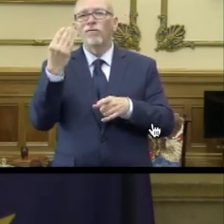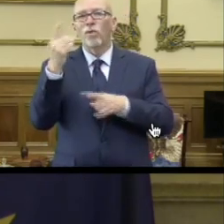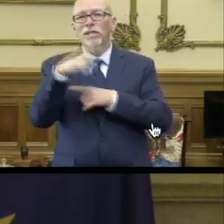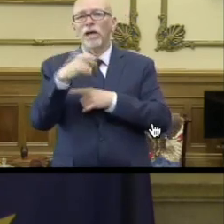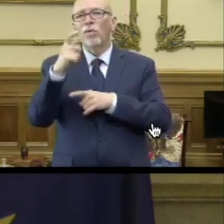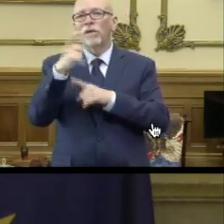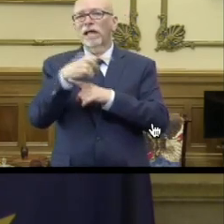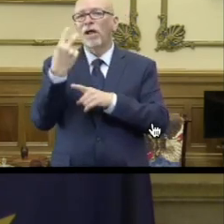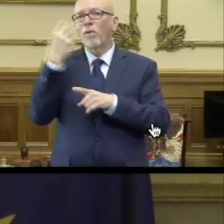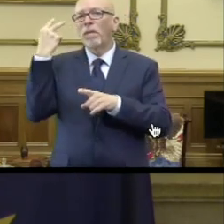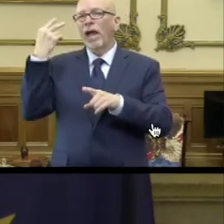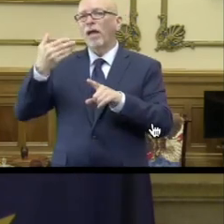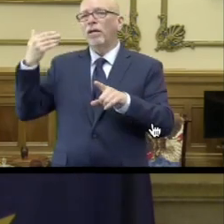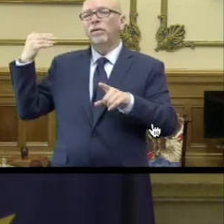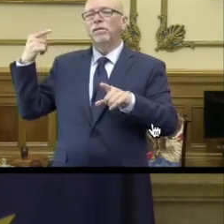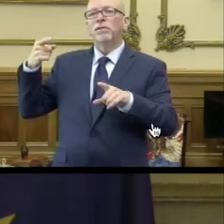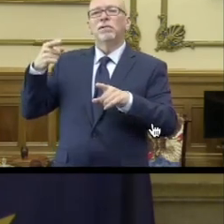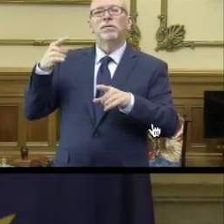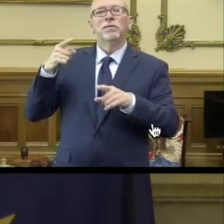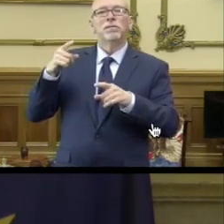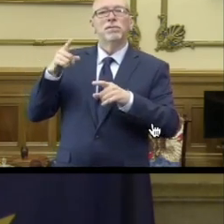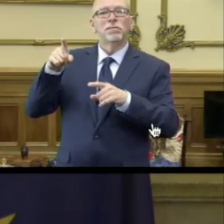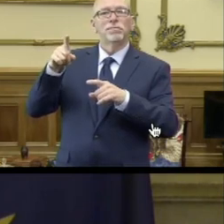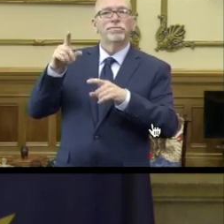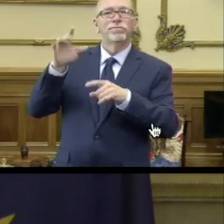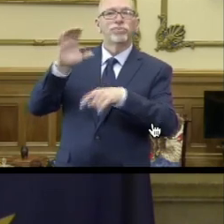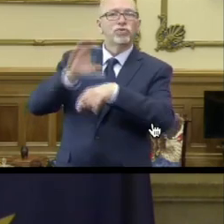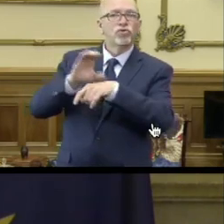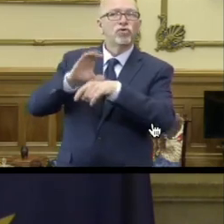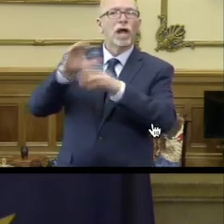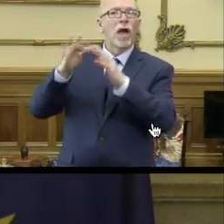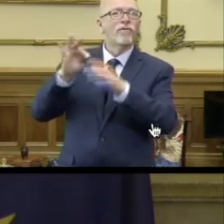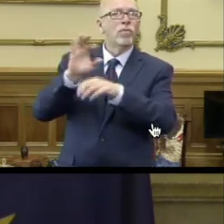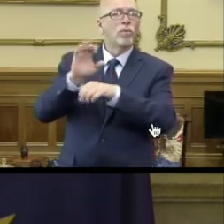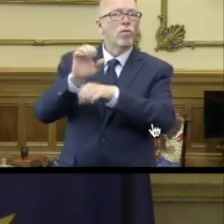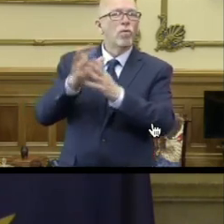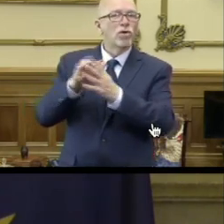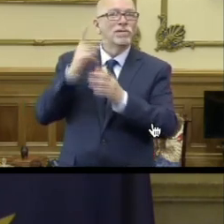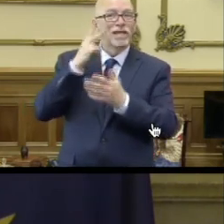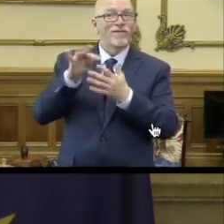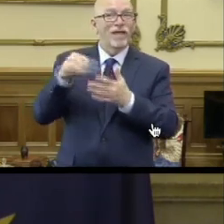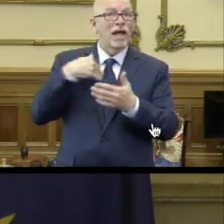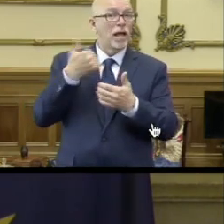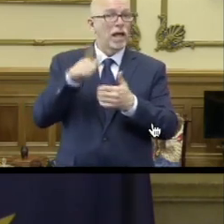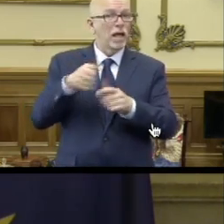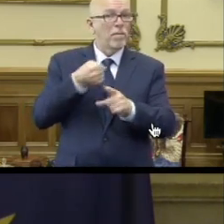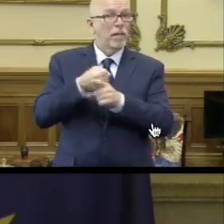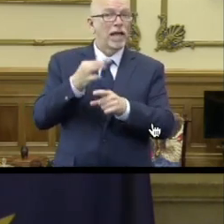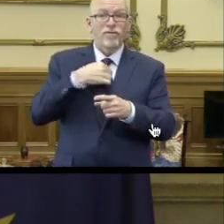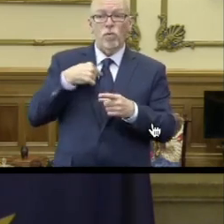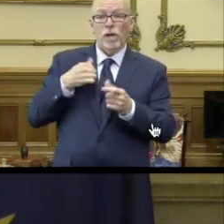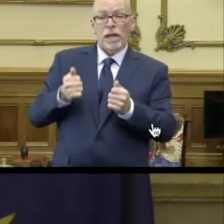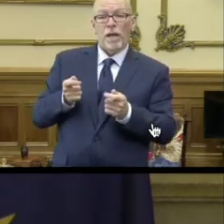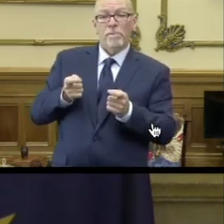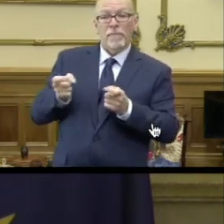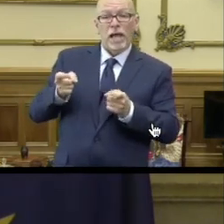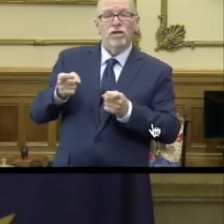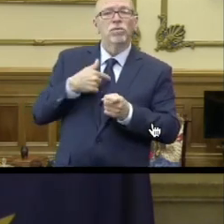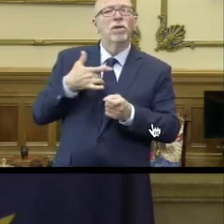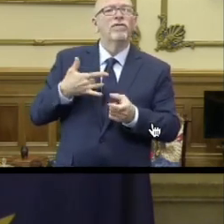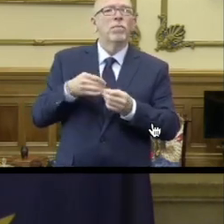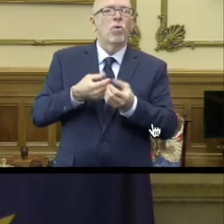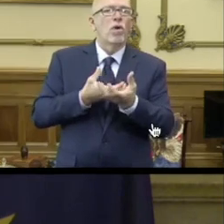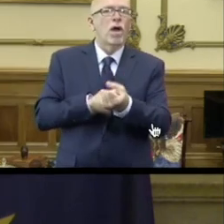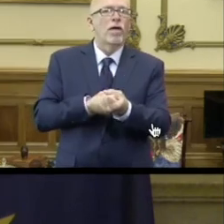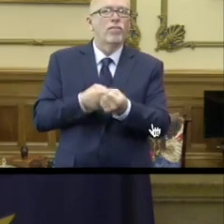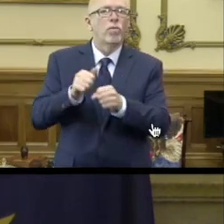days in terms of houses of worship, what effect it might have. If we can manage this, this gives us a lot of confidence in some